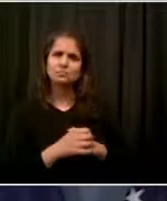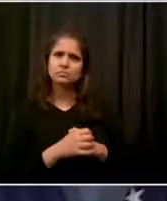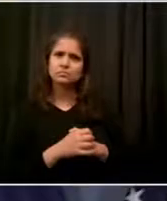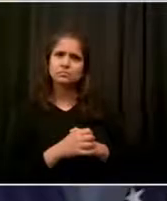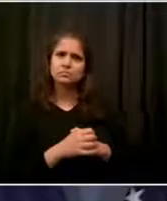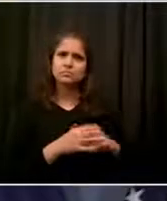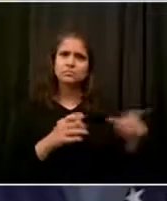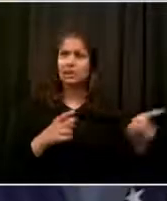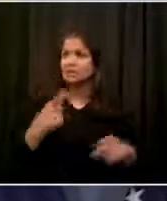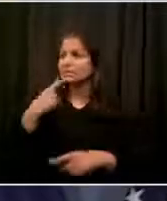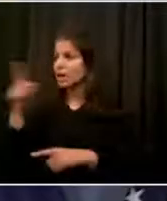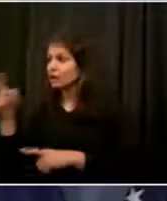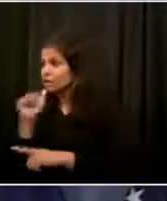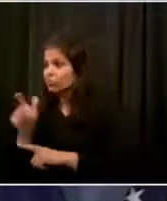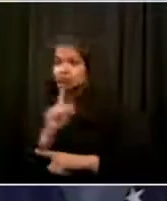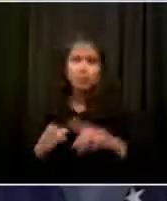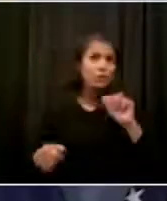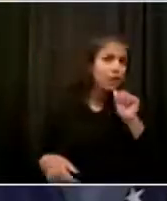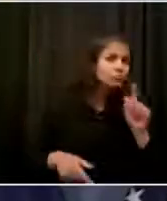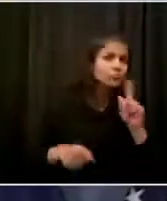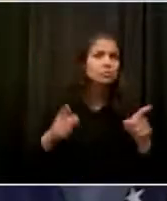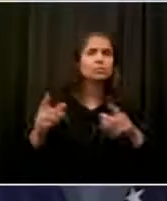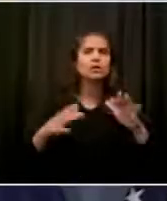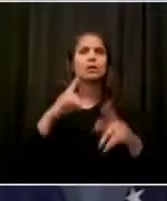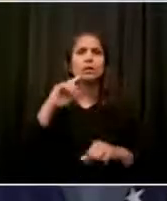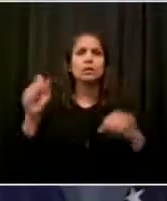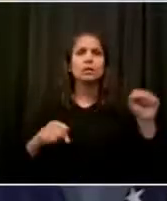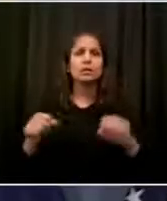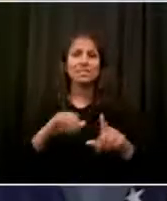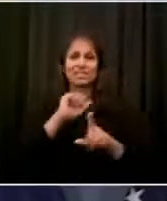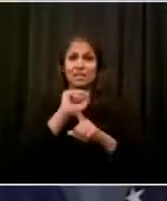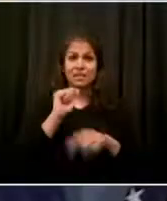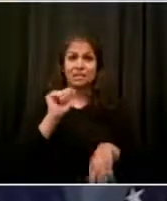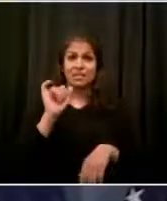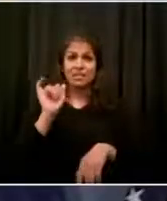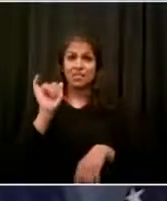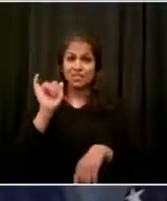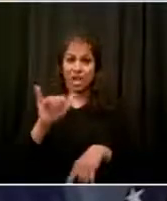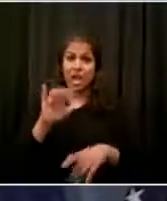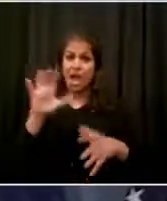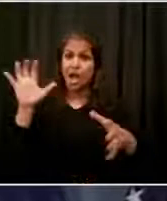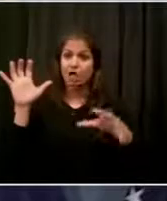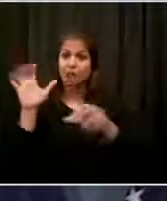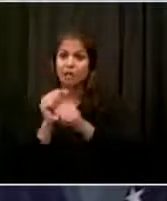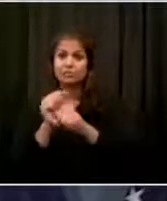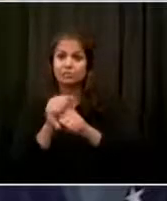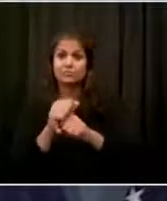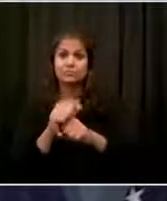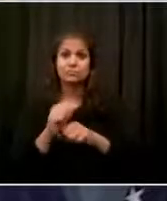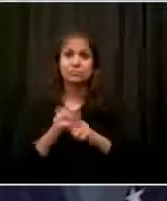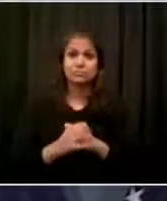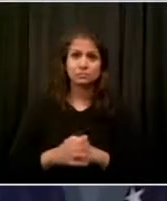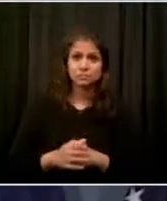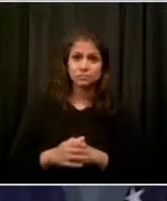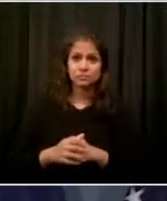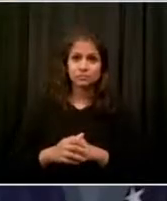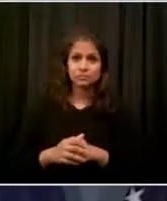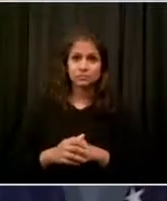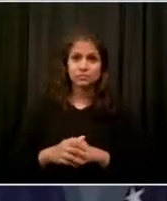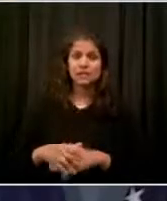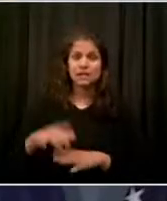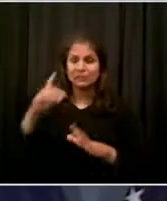concerned your police commissioner is spreading misinformation about protesters? I believe he was responding to everything he knew